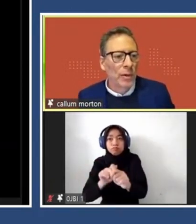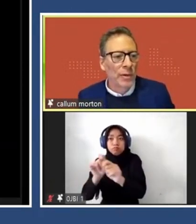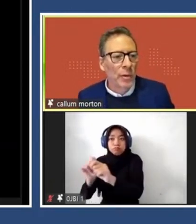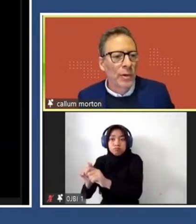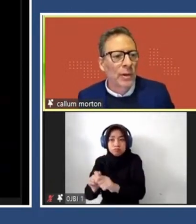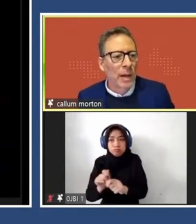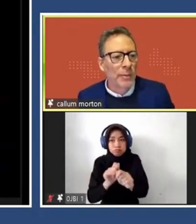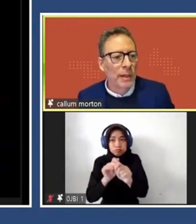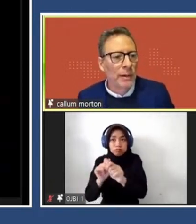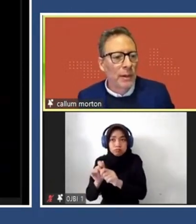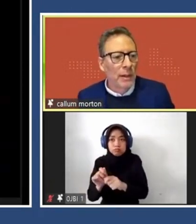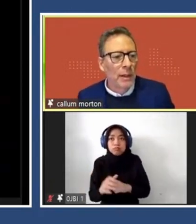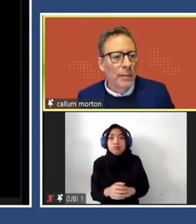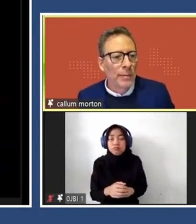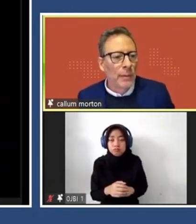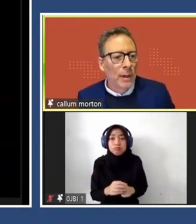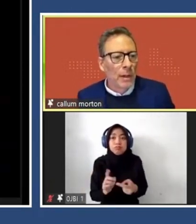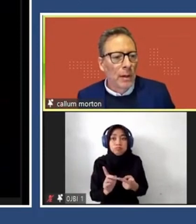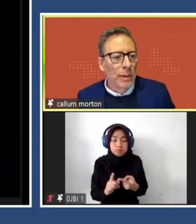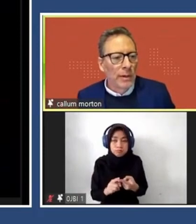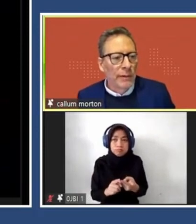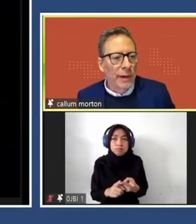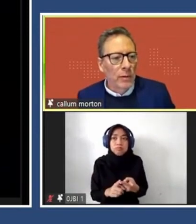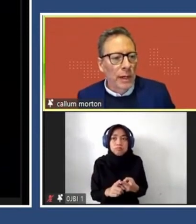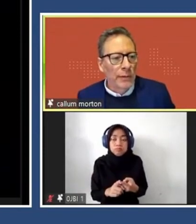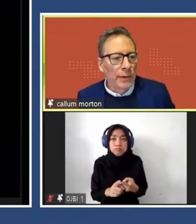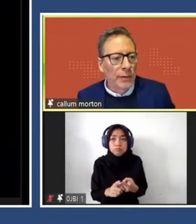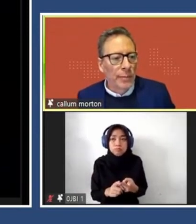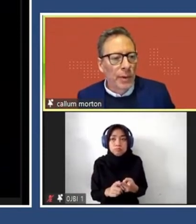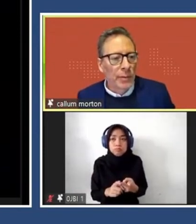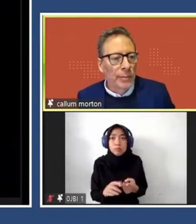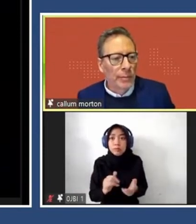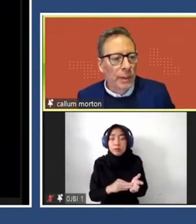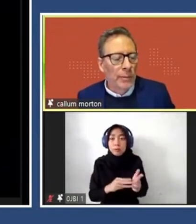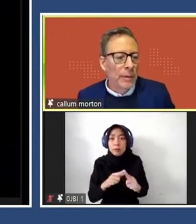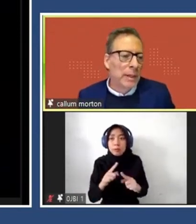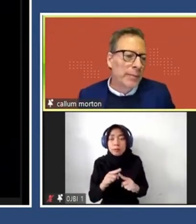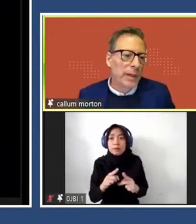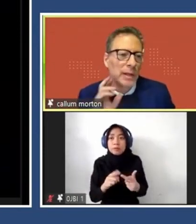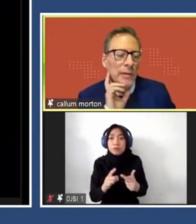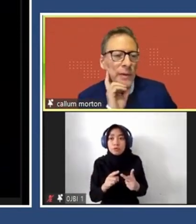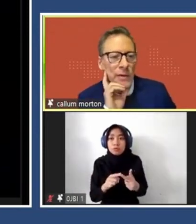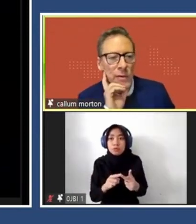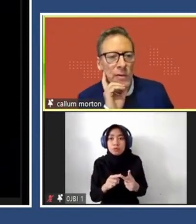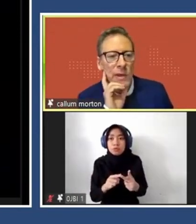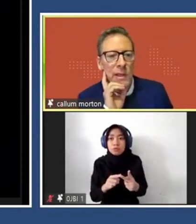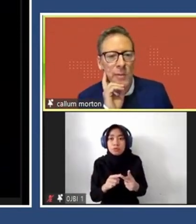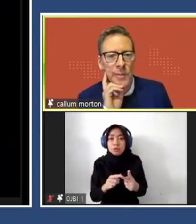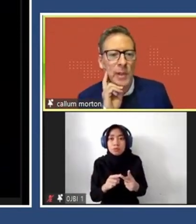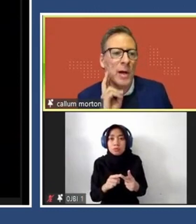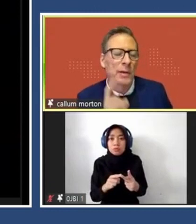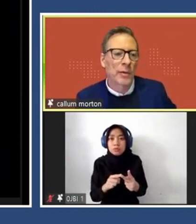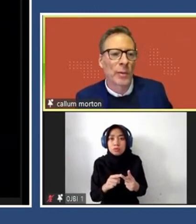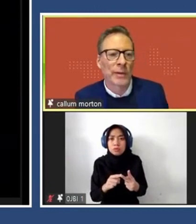top left hand corner is the work that MAP did. We did the funnel and the sort of bottom tier of this